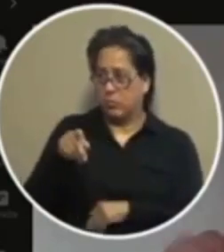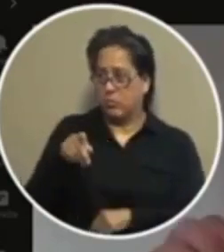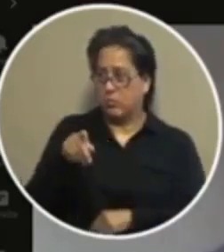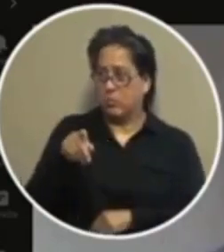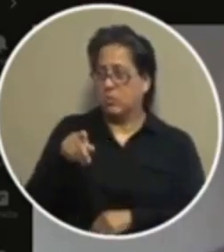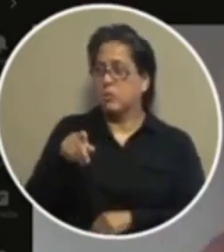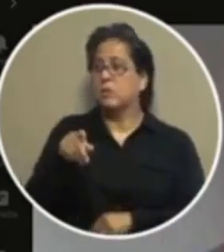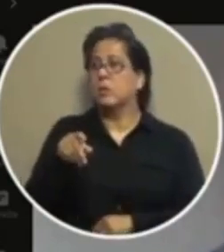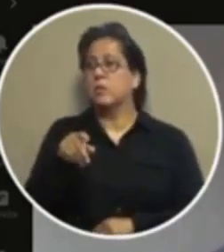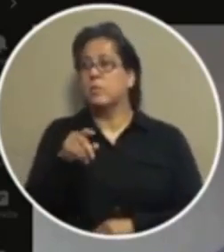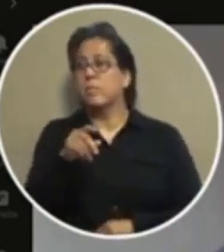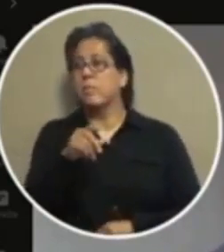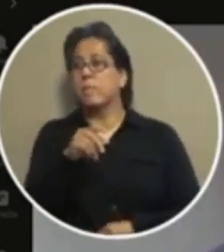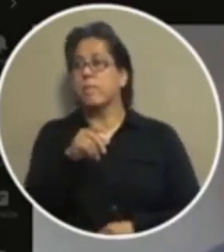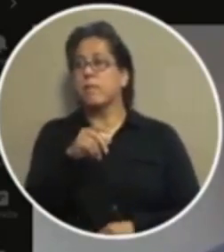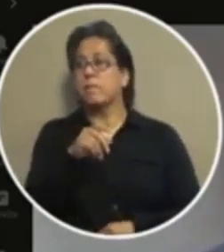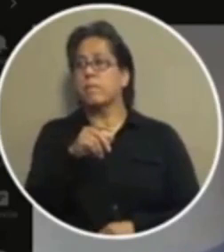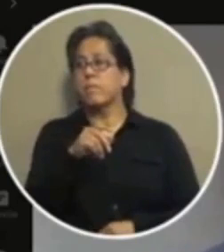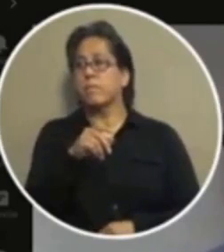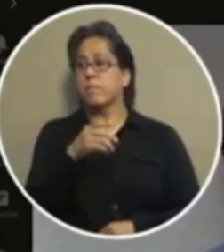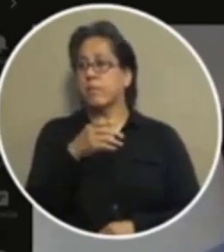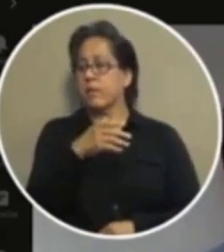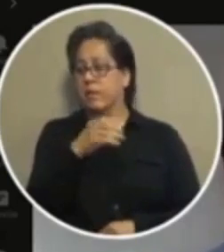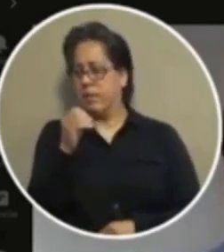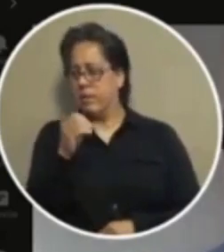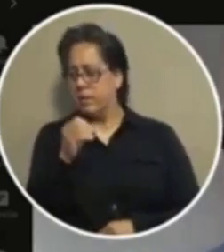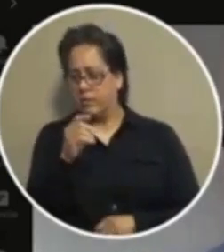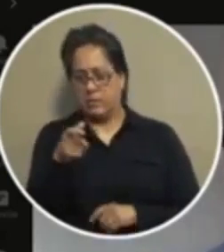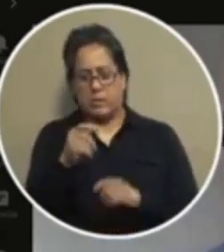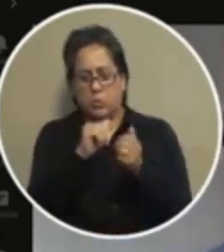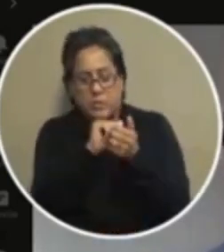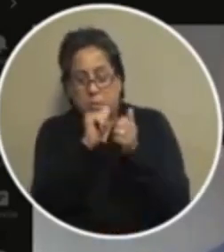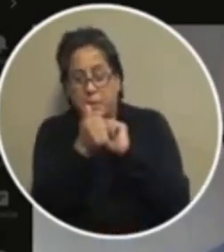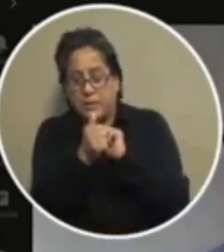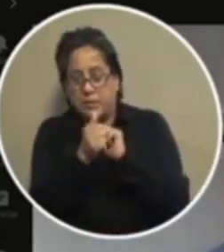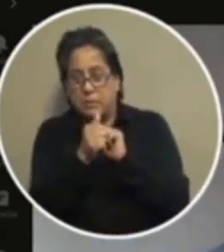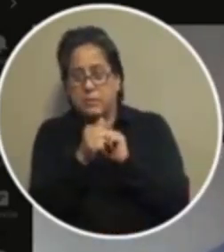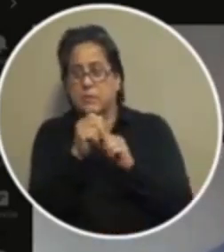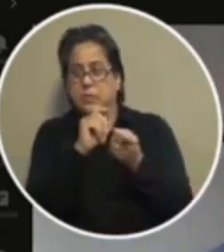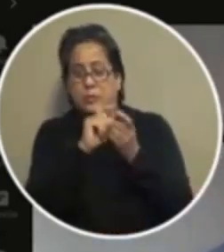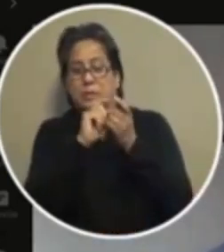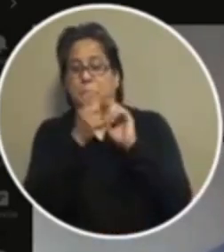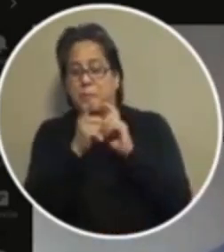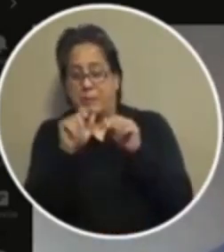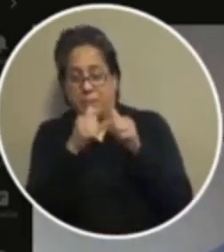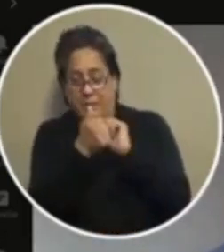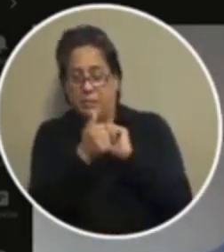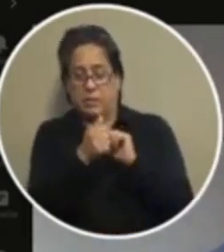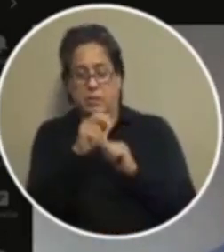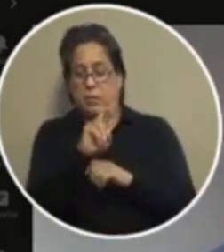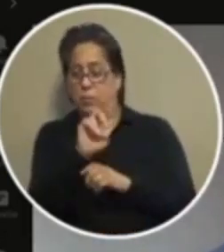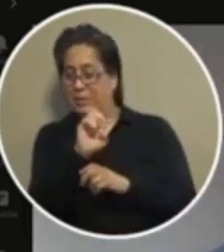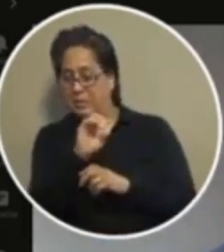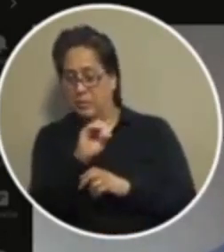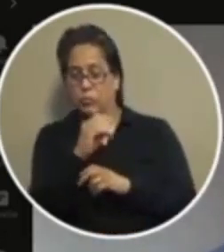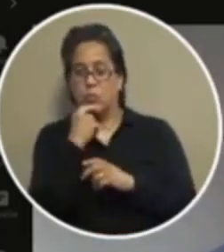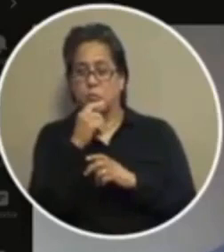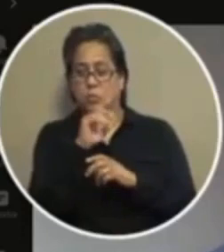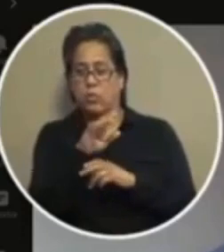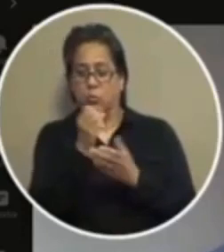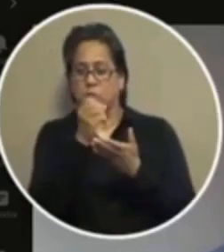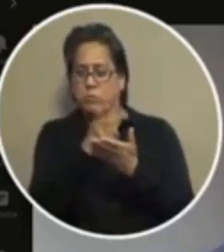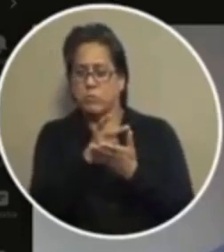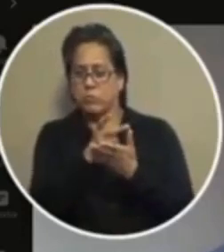the resolution was amended to add that but the whole resolution with that amendment was